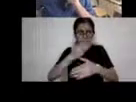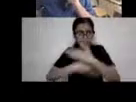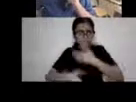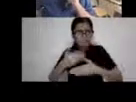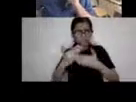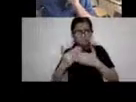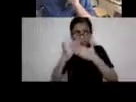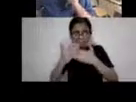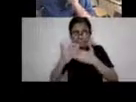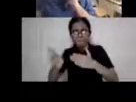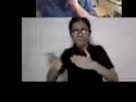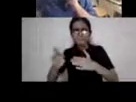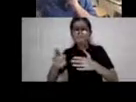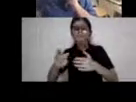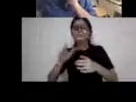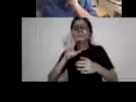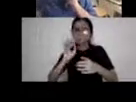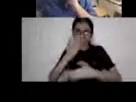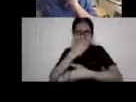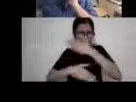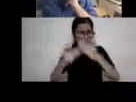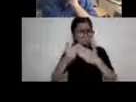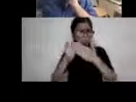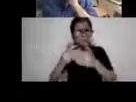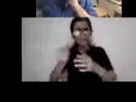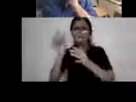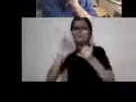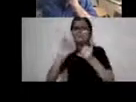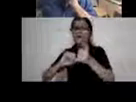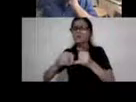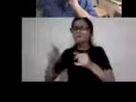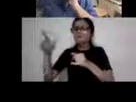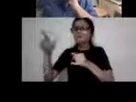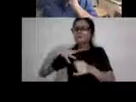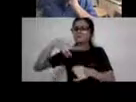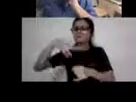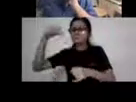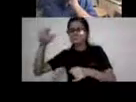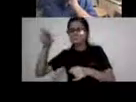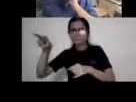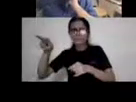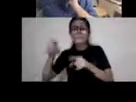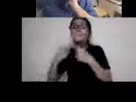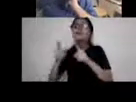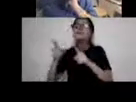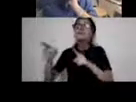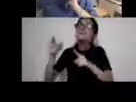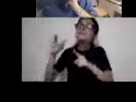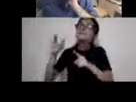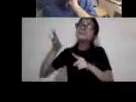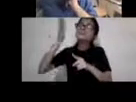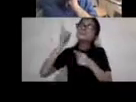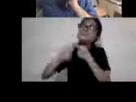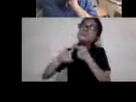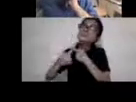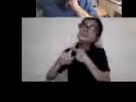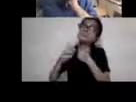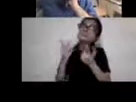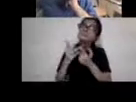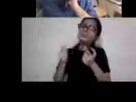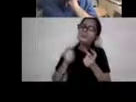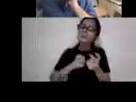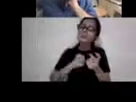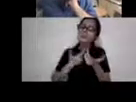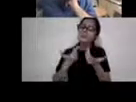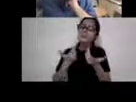wasn't a disability studies. I'll say in the U S, that what there was, was there, and I, and I, well, I'll talk more about it.